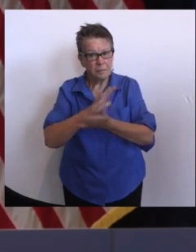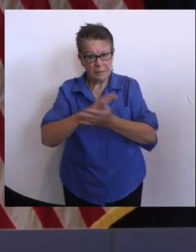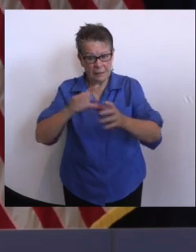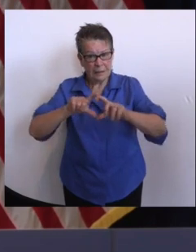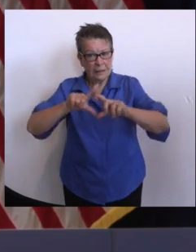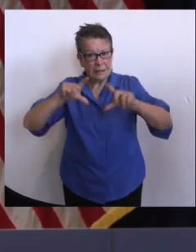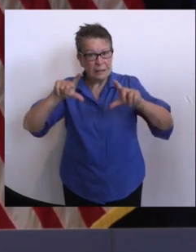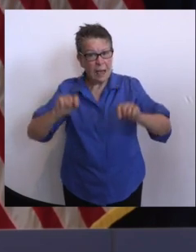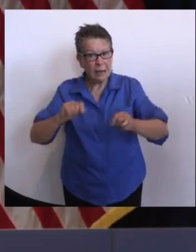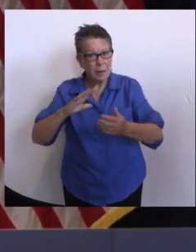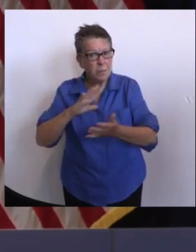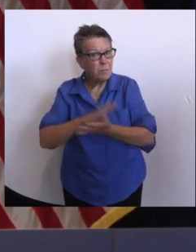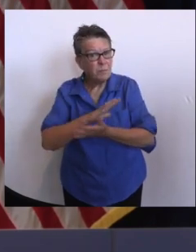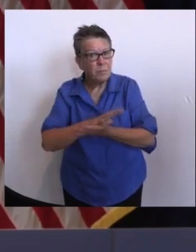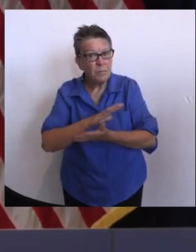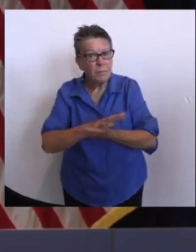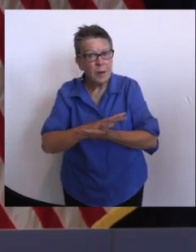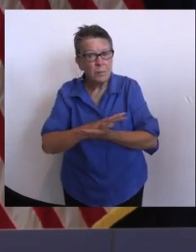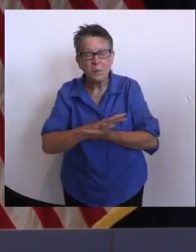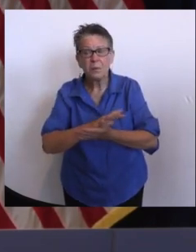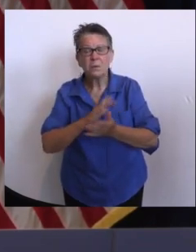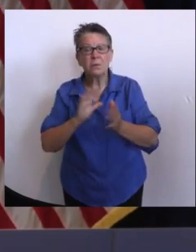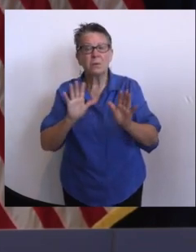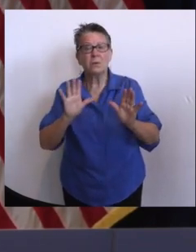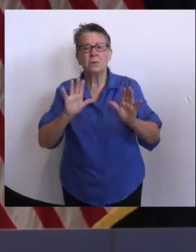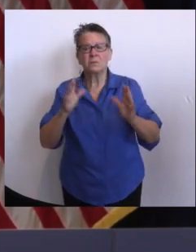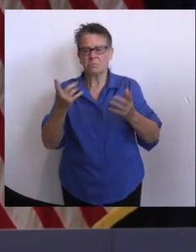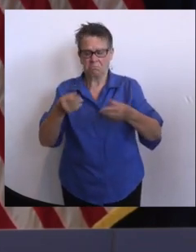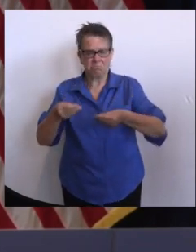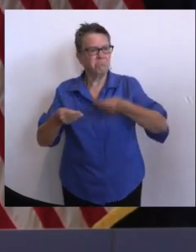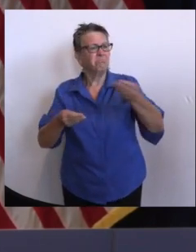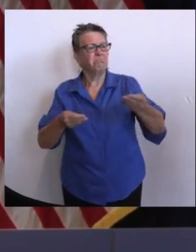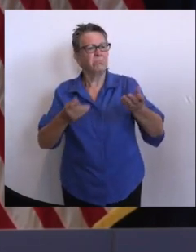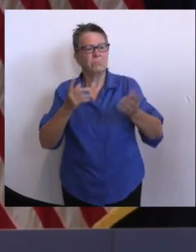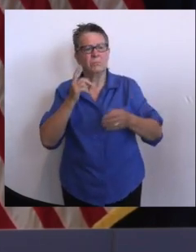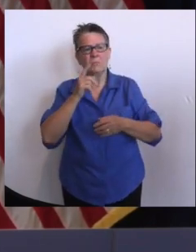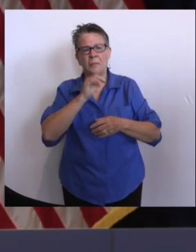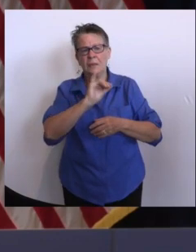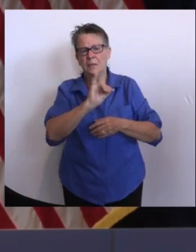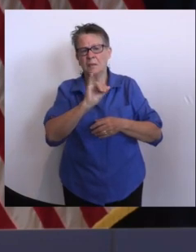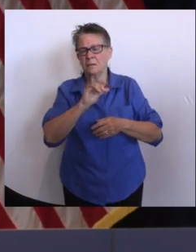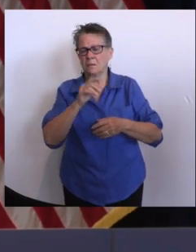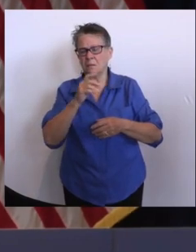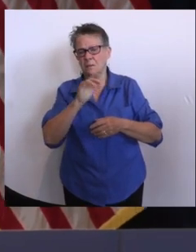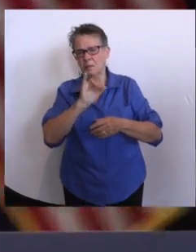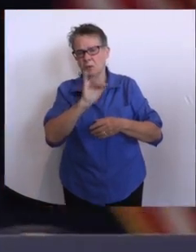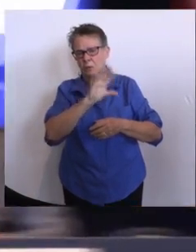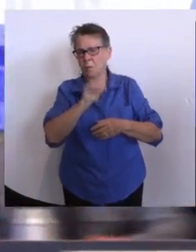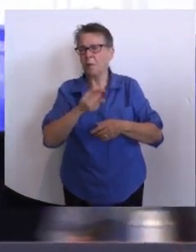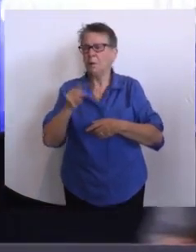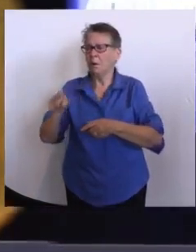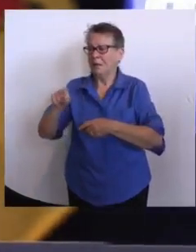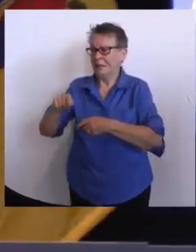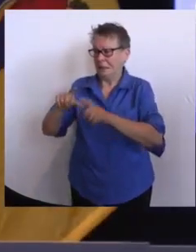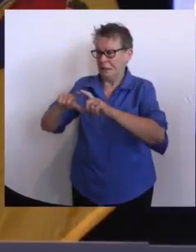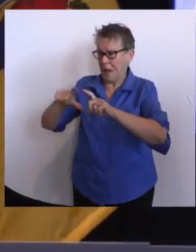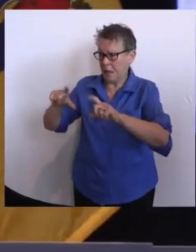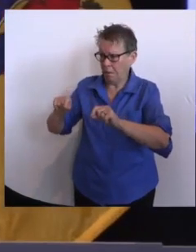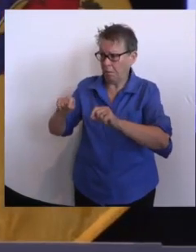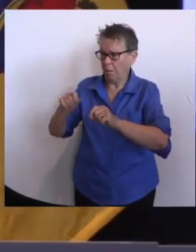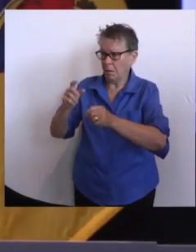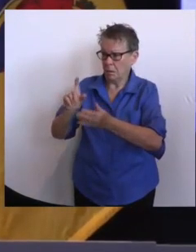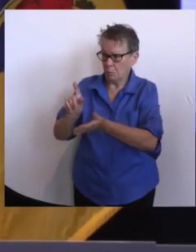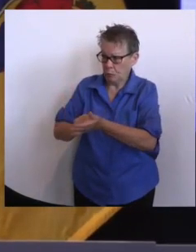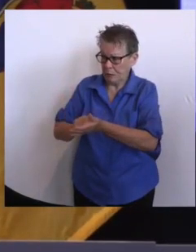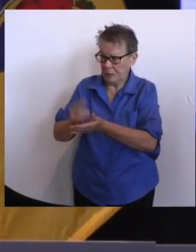I just wanted to clarify that. So on behalf of Sue Fulton. Thanks, Gov. Listen, I mentioned I was in Irvington in addition